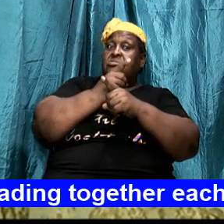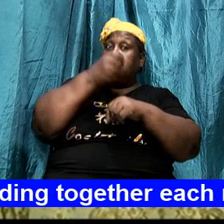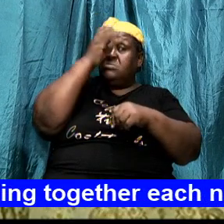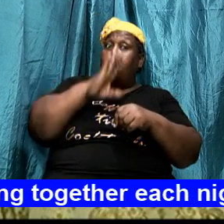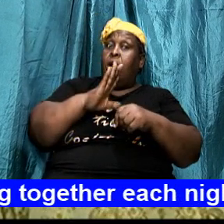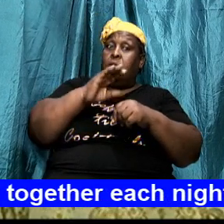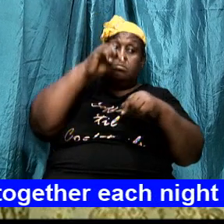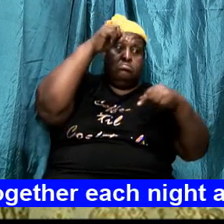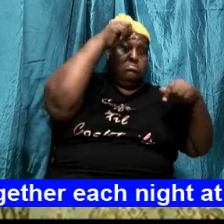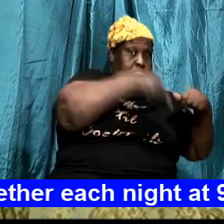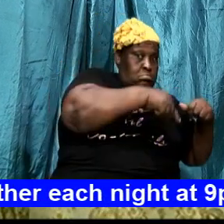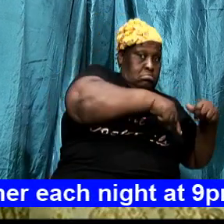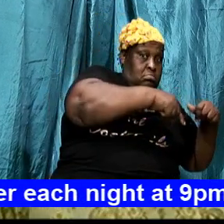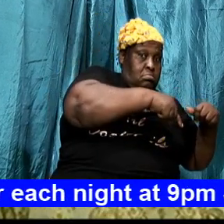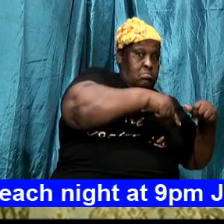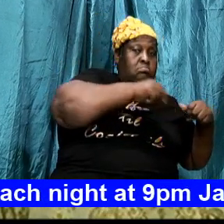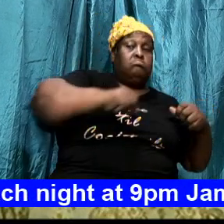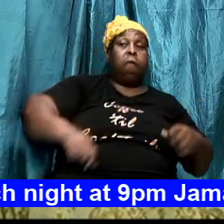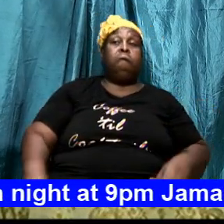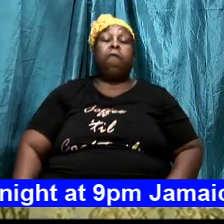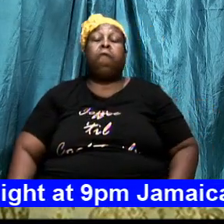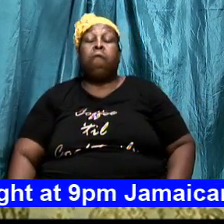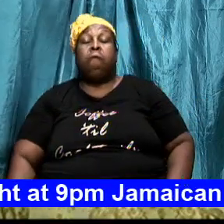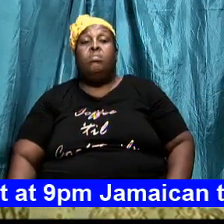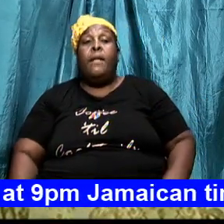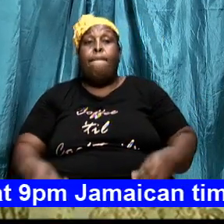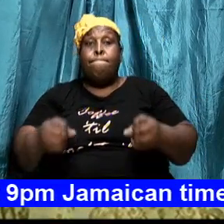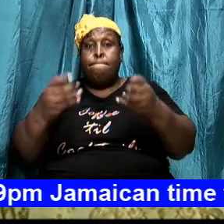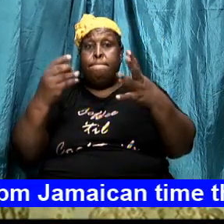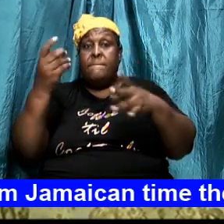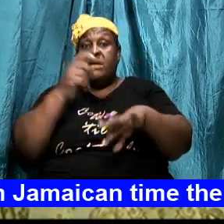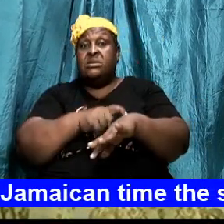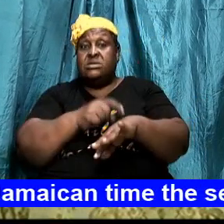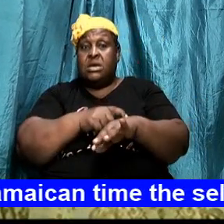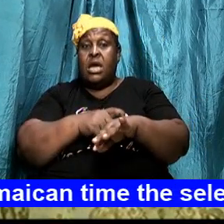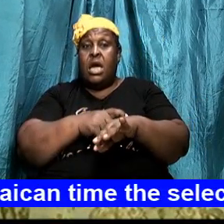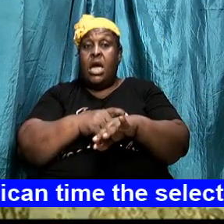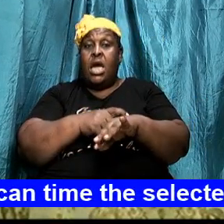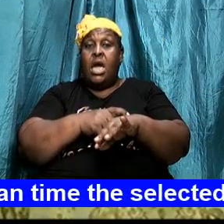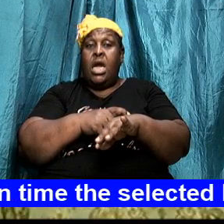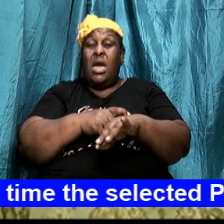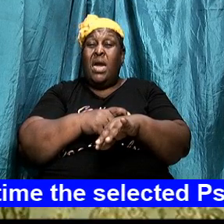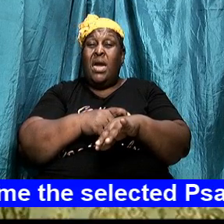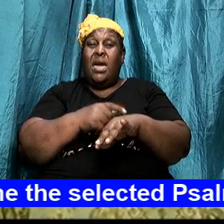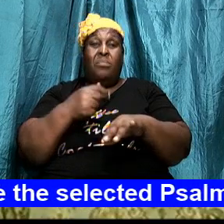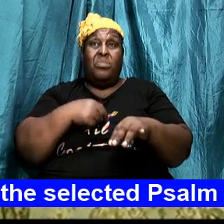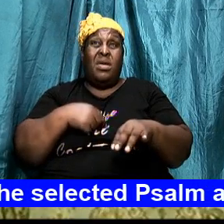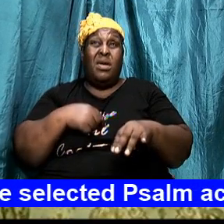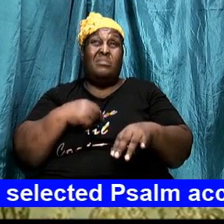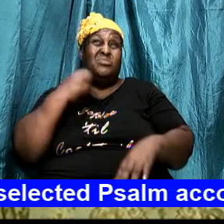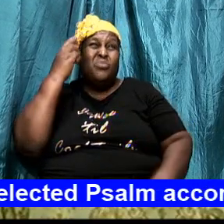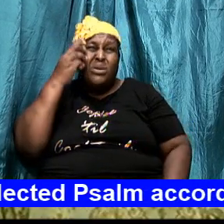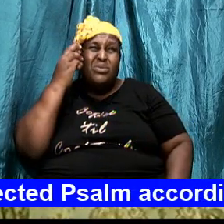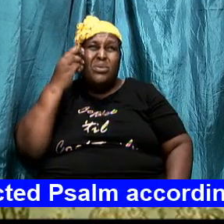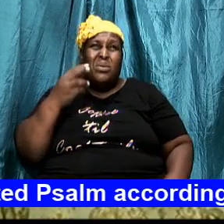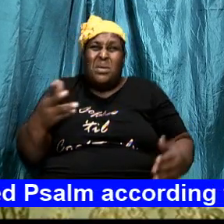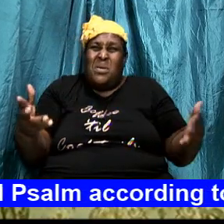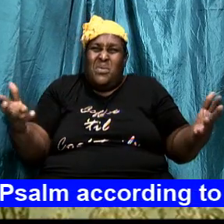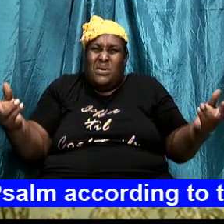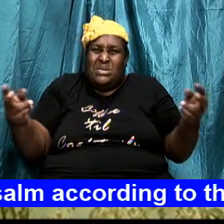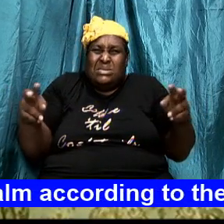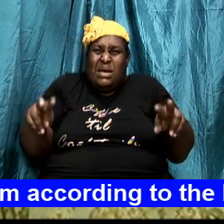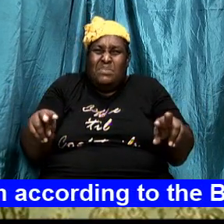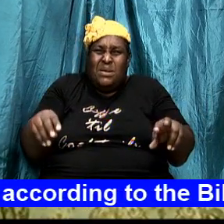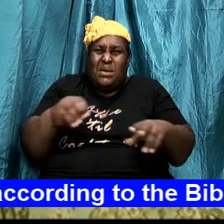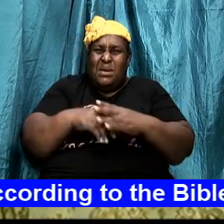when when I was wondering what is happening in my relationship and it was when the Holy